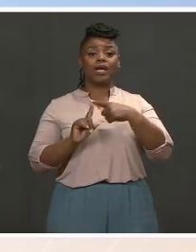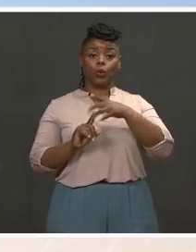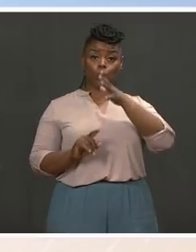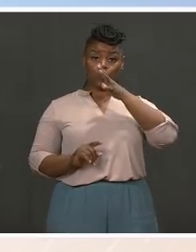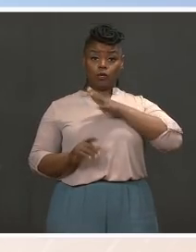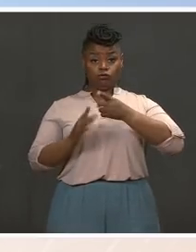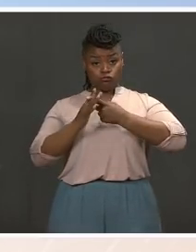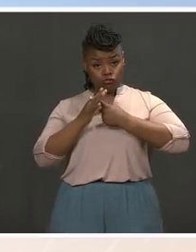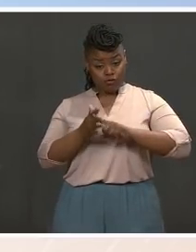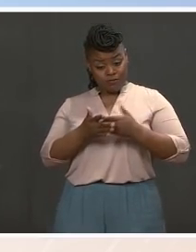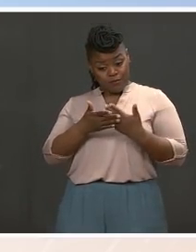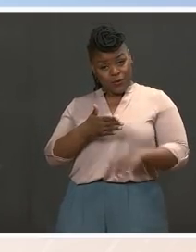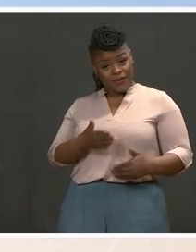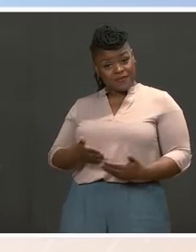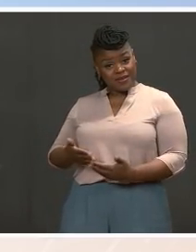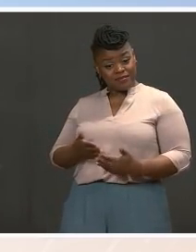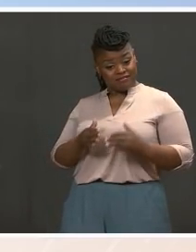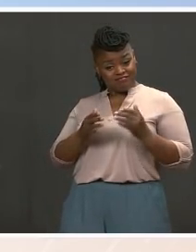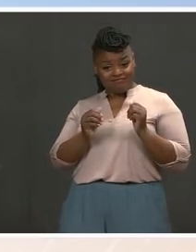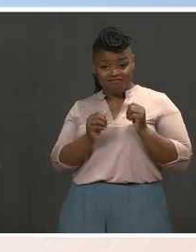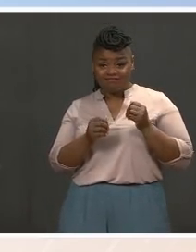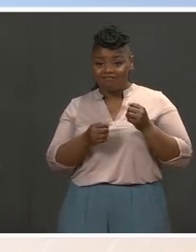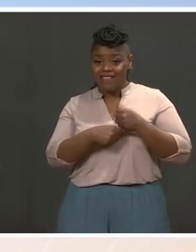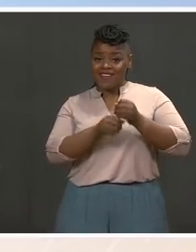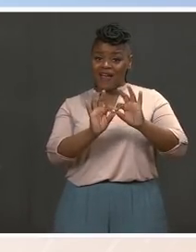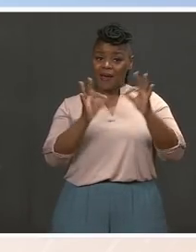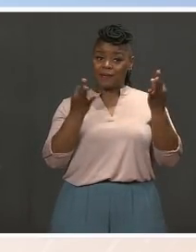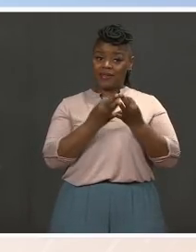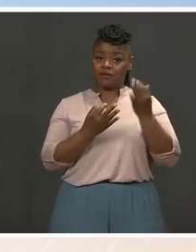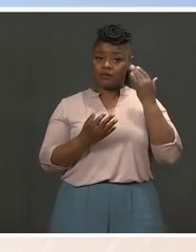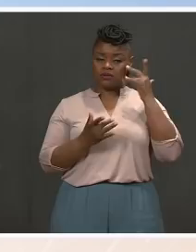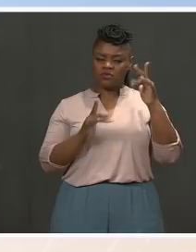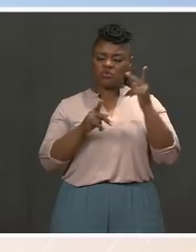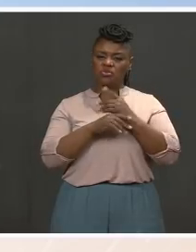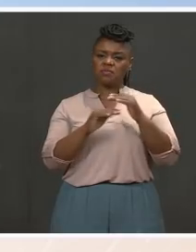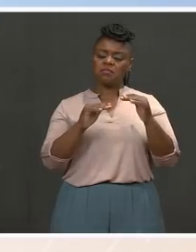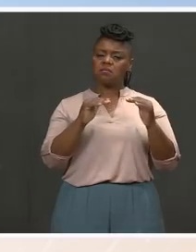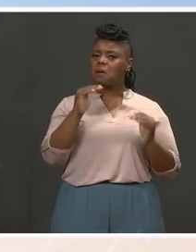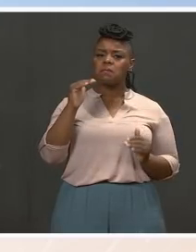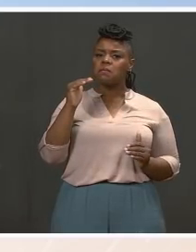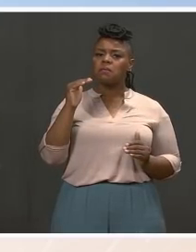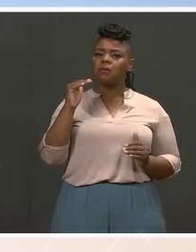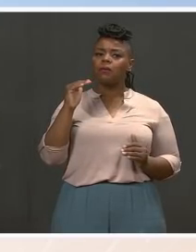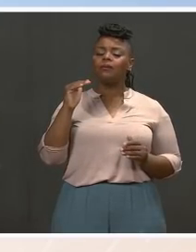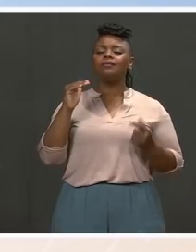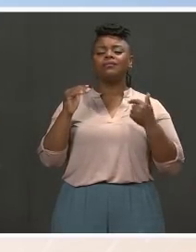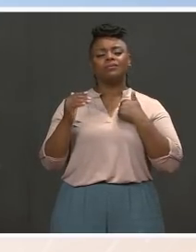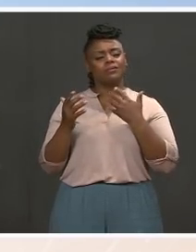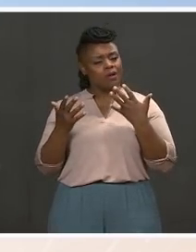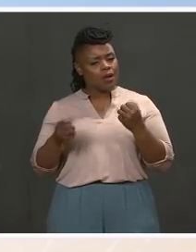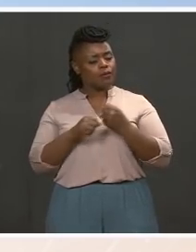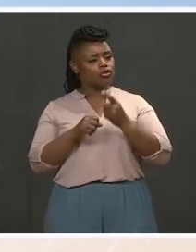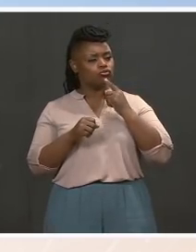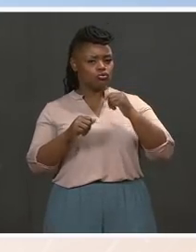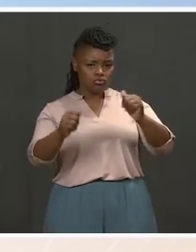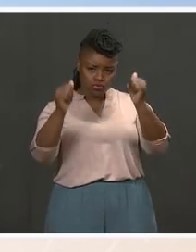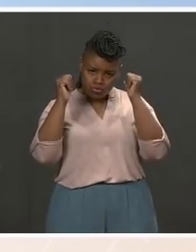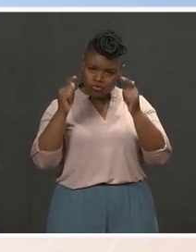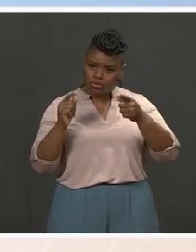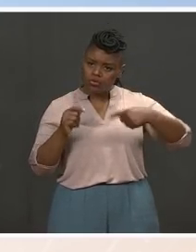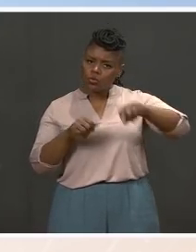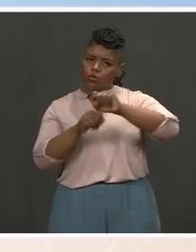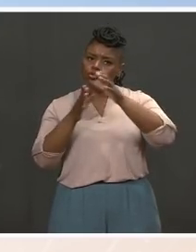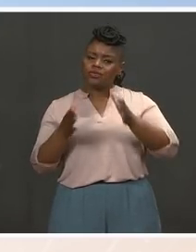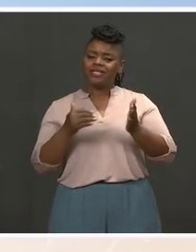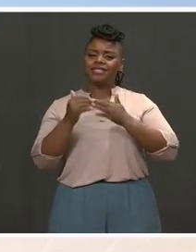and the efforts we're making to ensure that workers, not just women but all workers, can balance work and family is going to be so